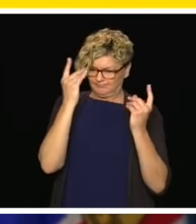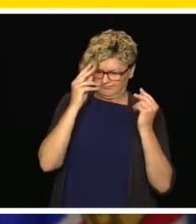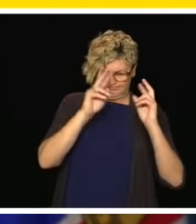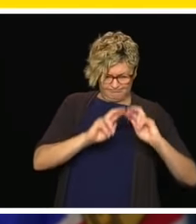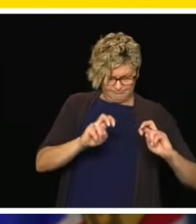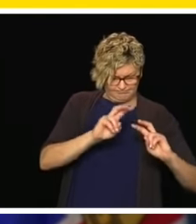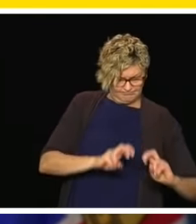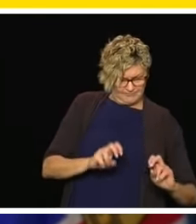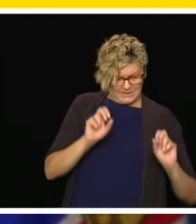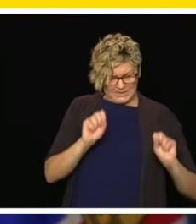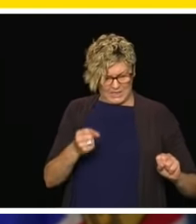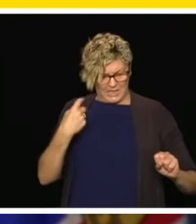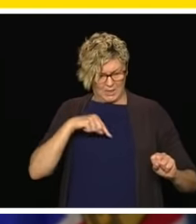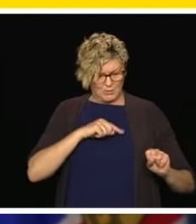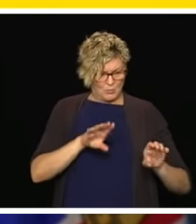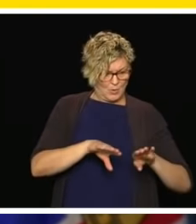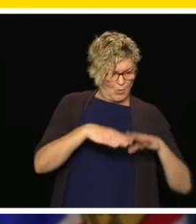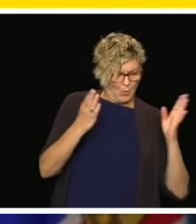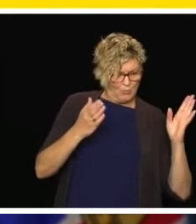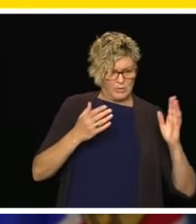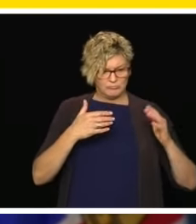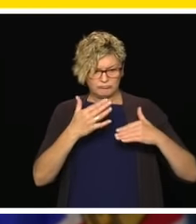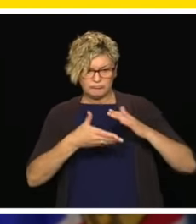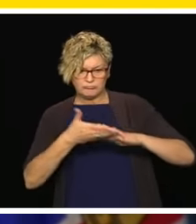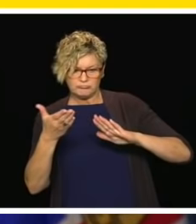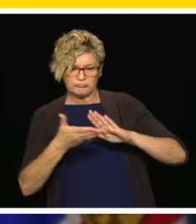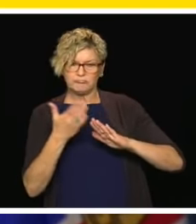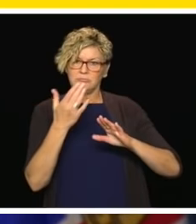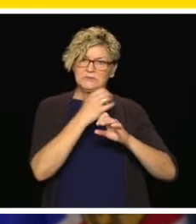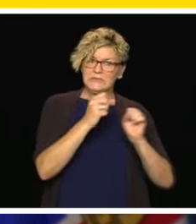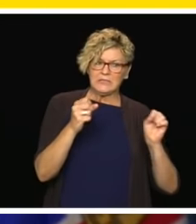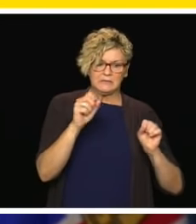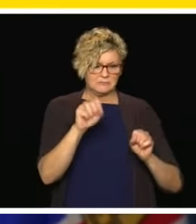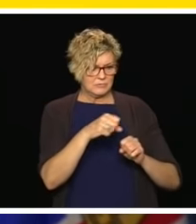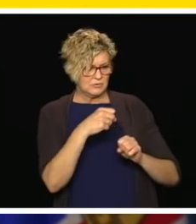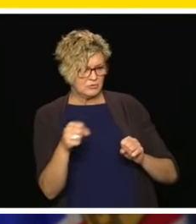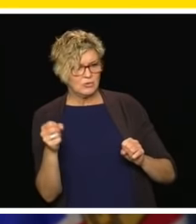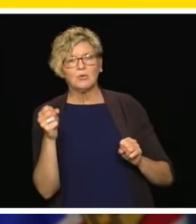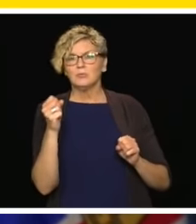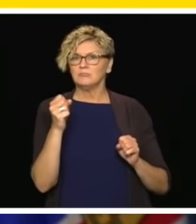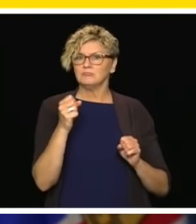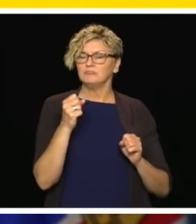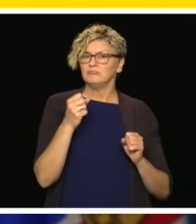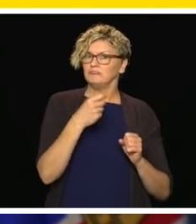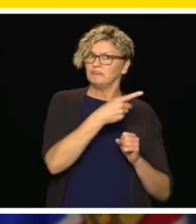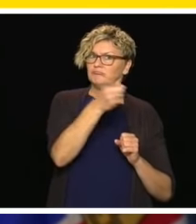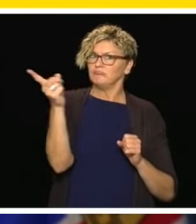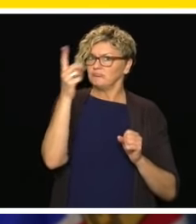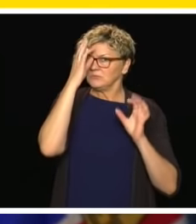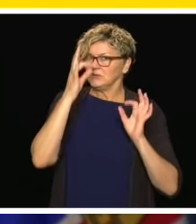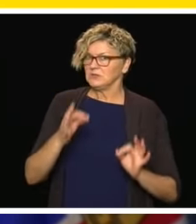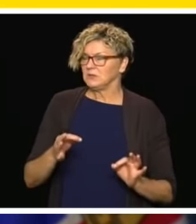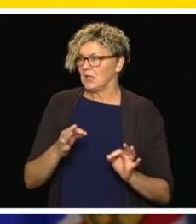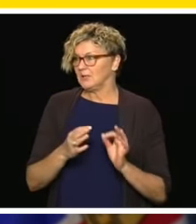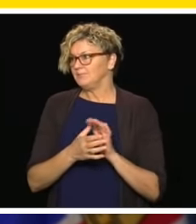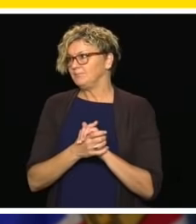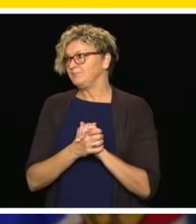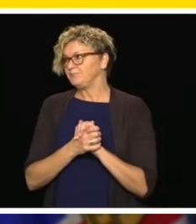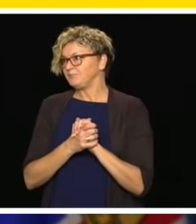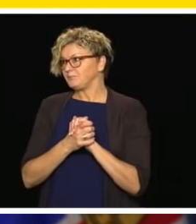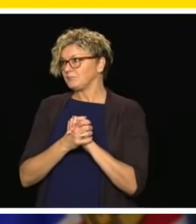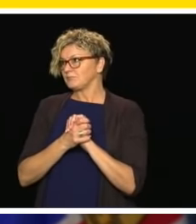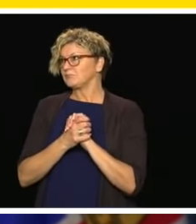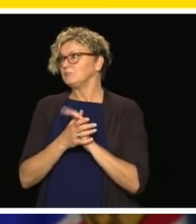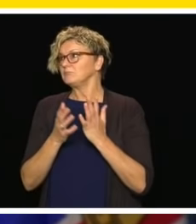provide support, especially through our temporary emergency funding to ensure that we can support licensed centres to stay open,